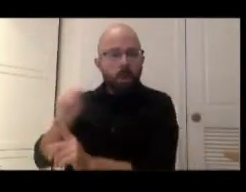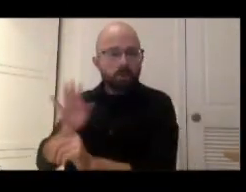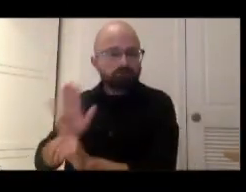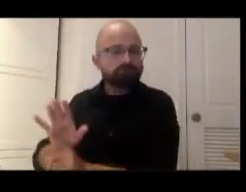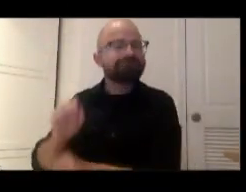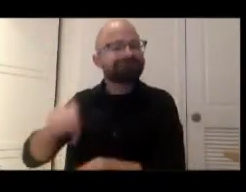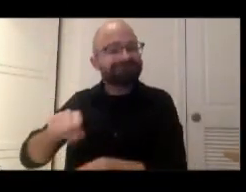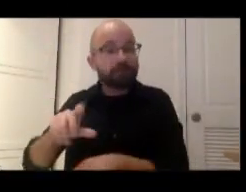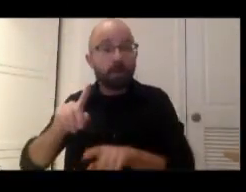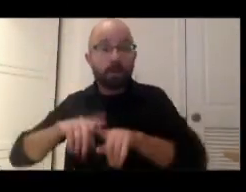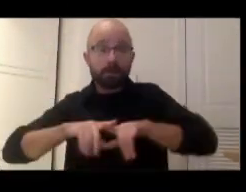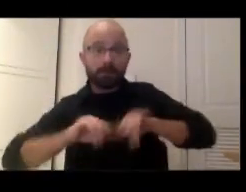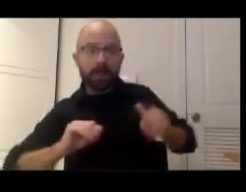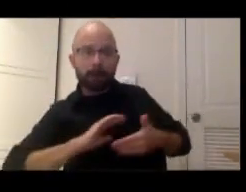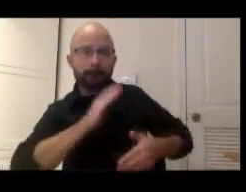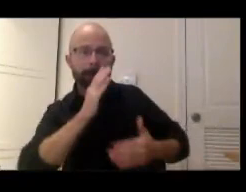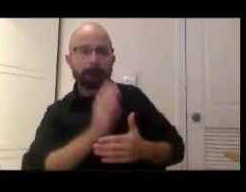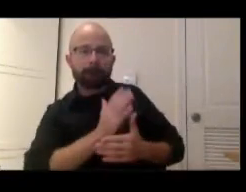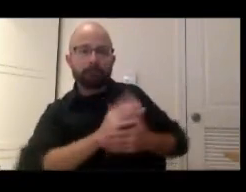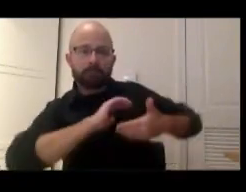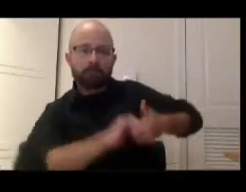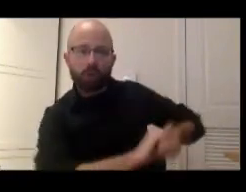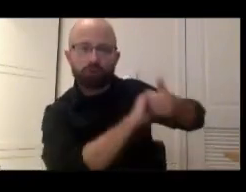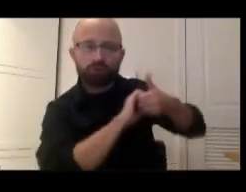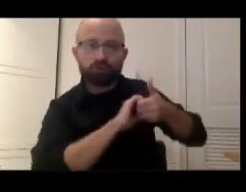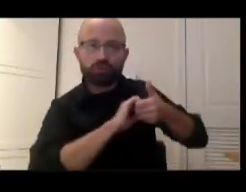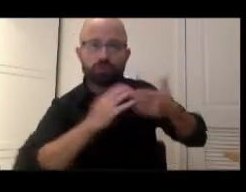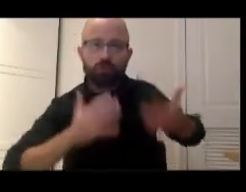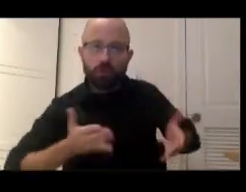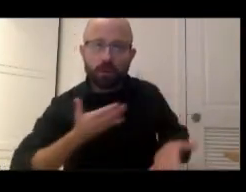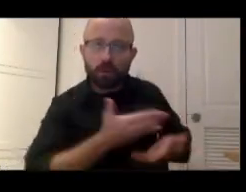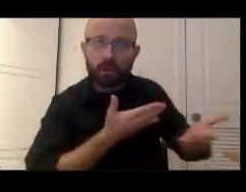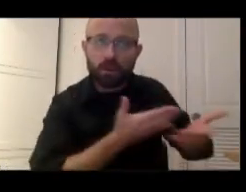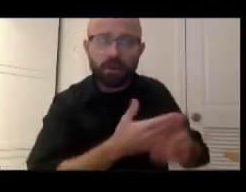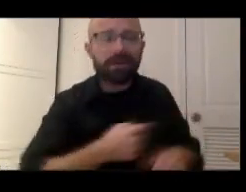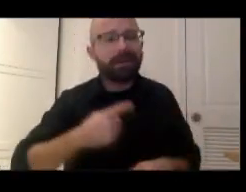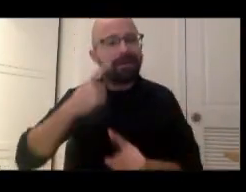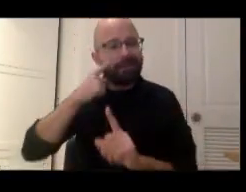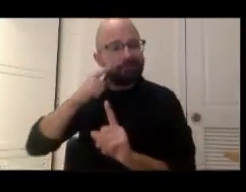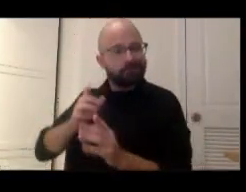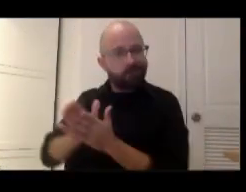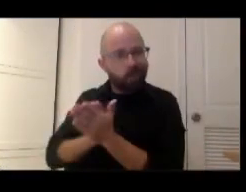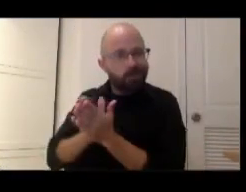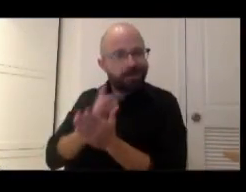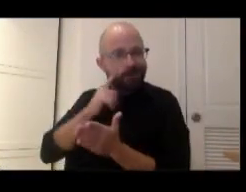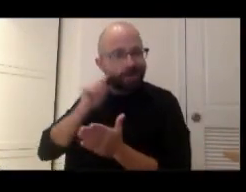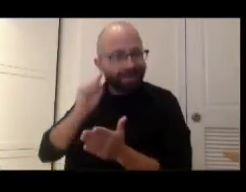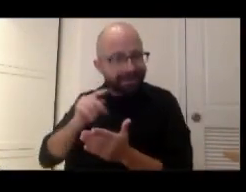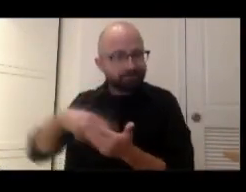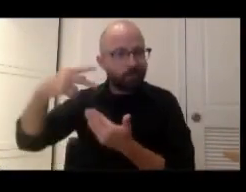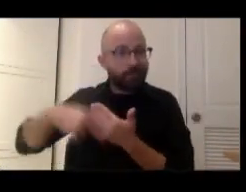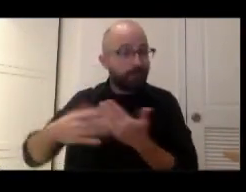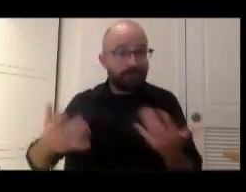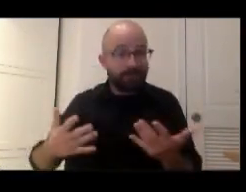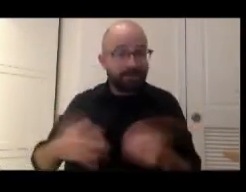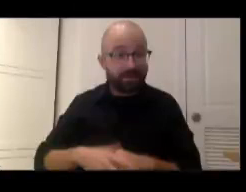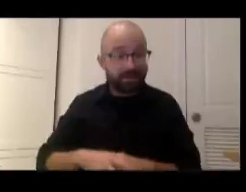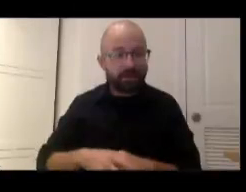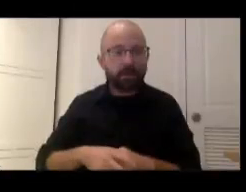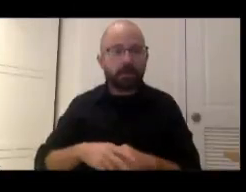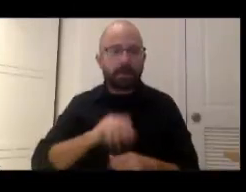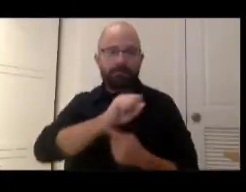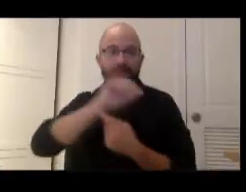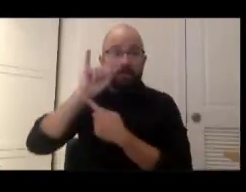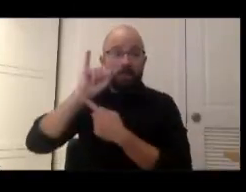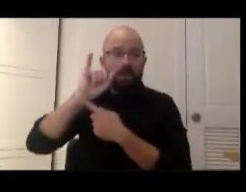who they've already been serving. I think one of the motivations of this initiative is to also reposition Smithsonian as a